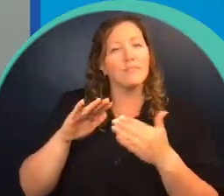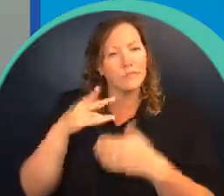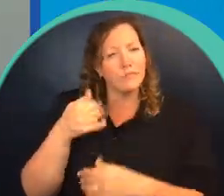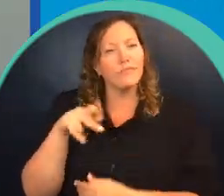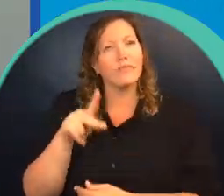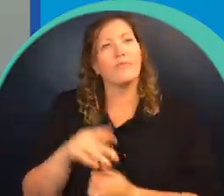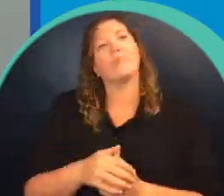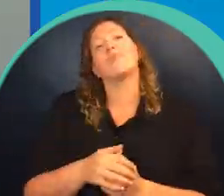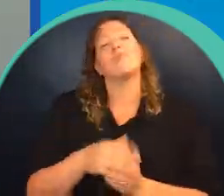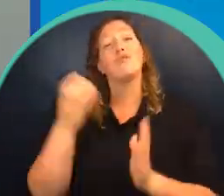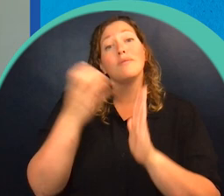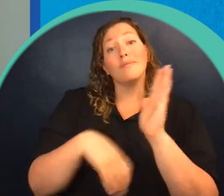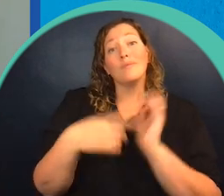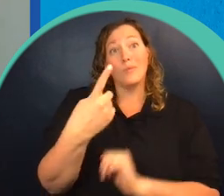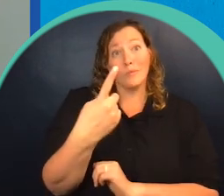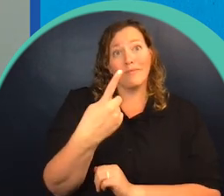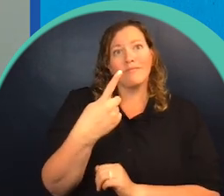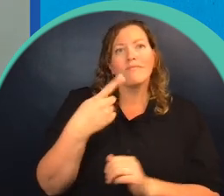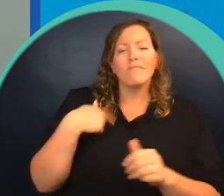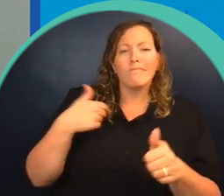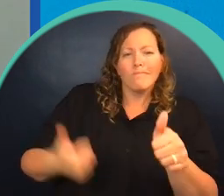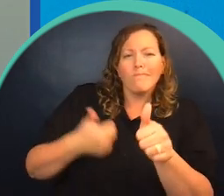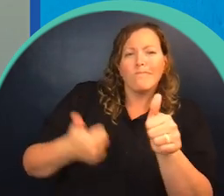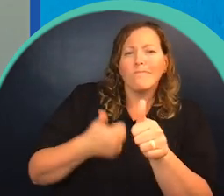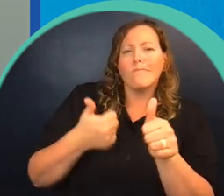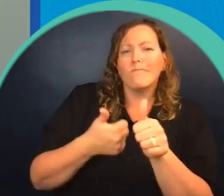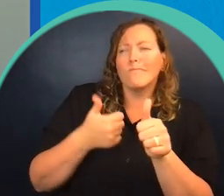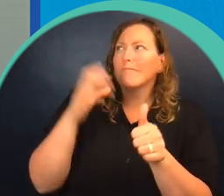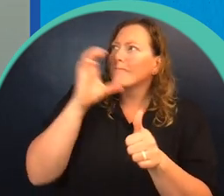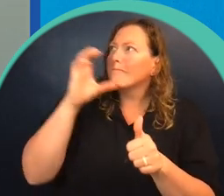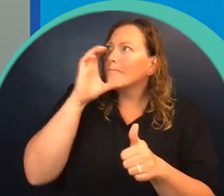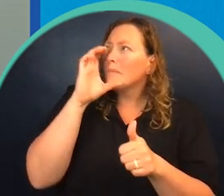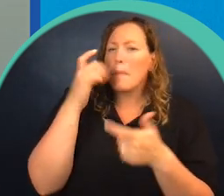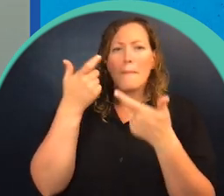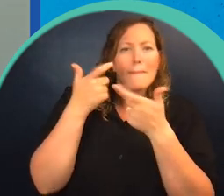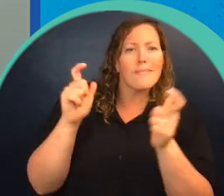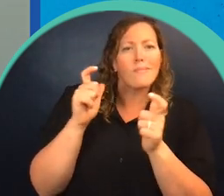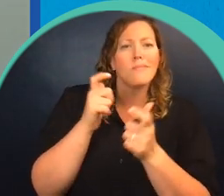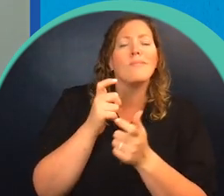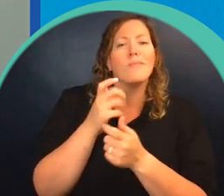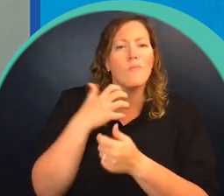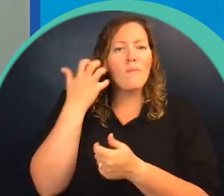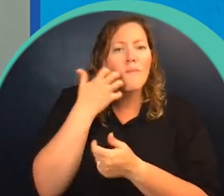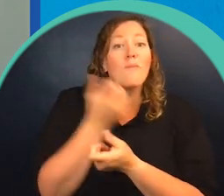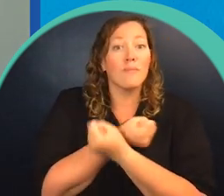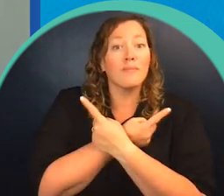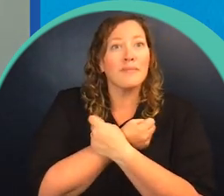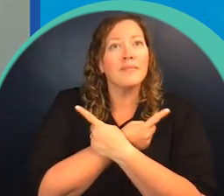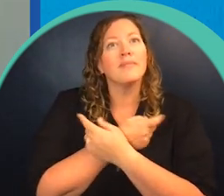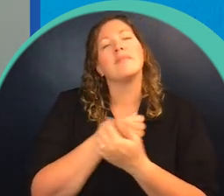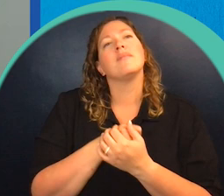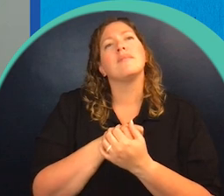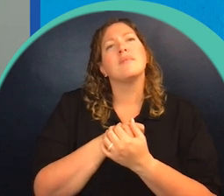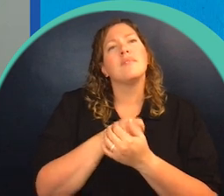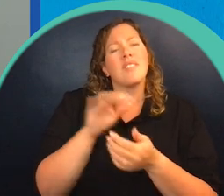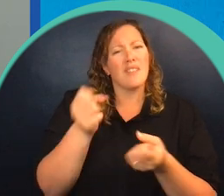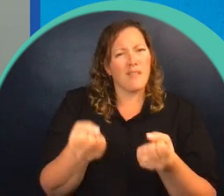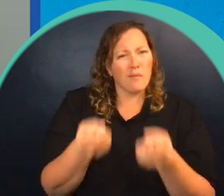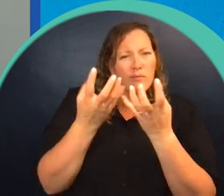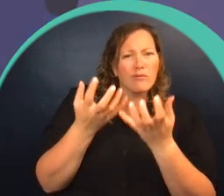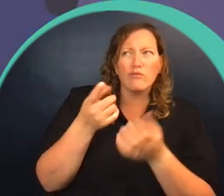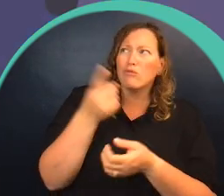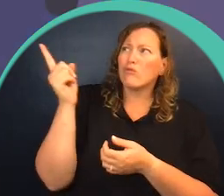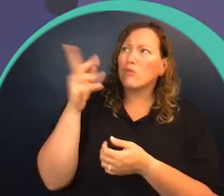So chapter one, chasing down big browns. How much does wildlife rely on city green